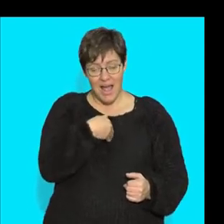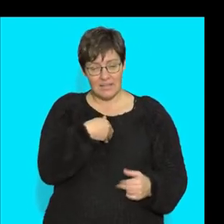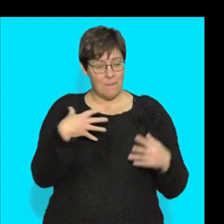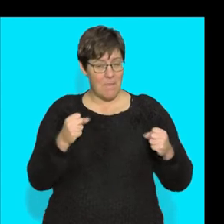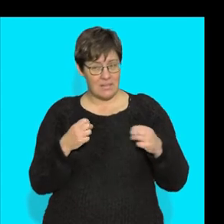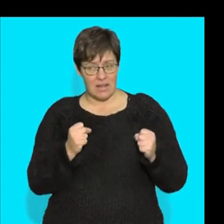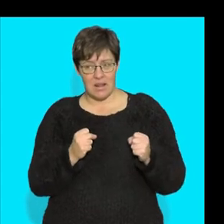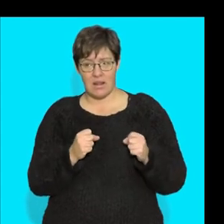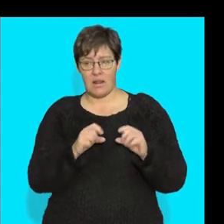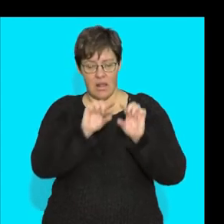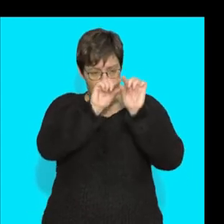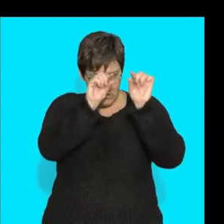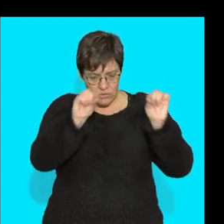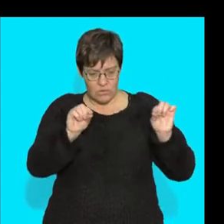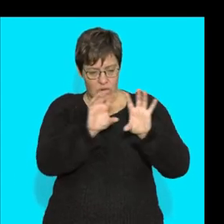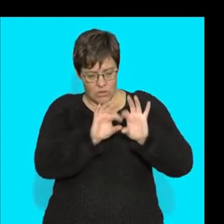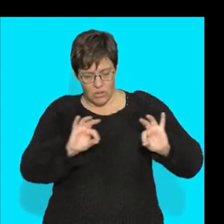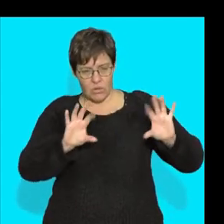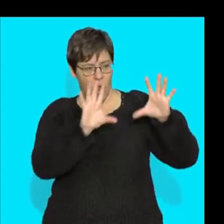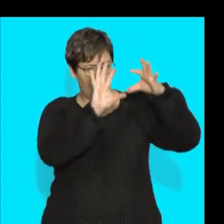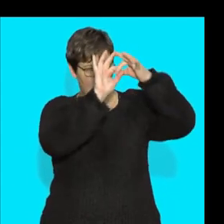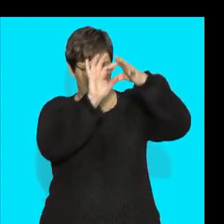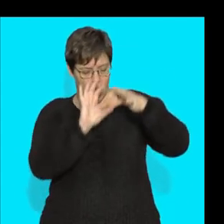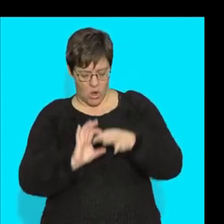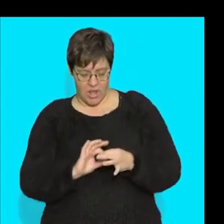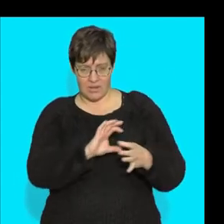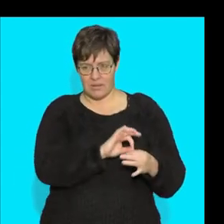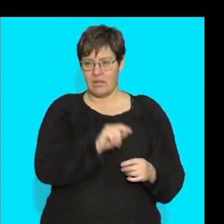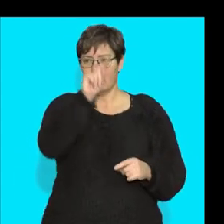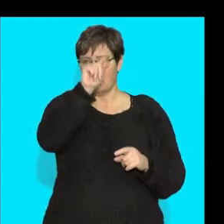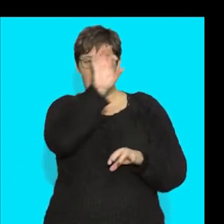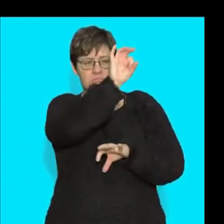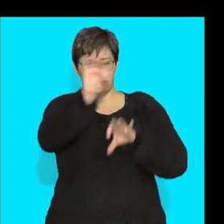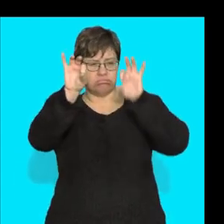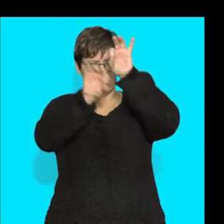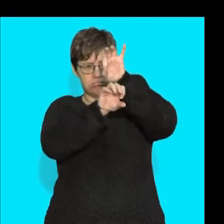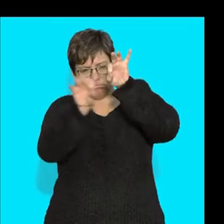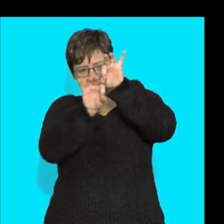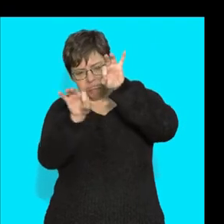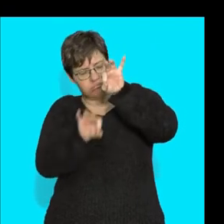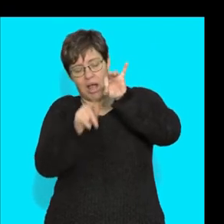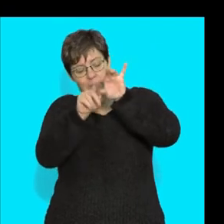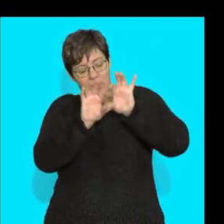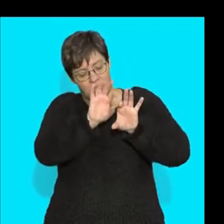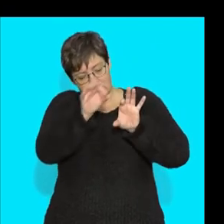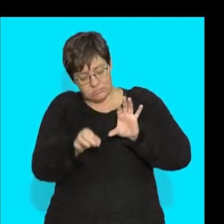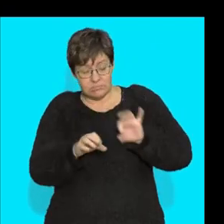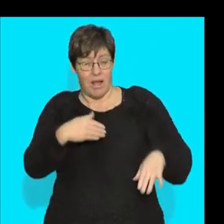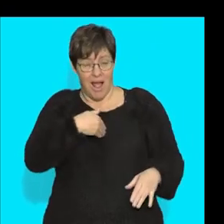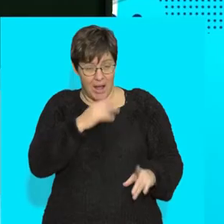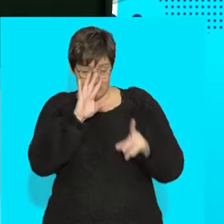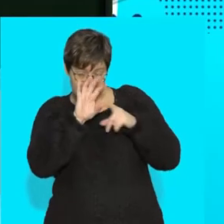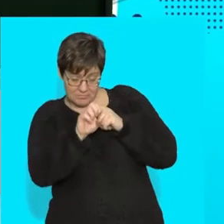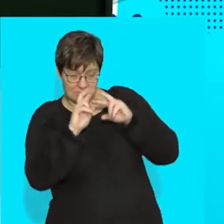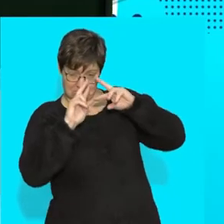muscles join each other. Unlike the ones over here. And that you're obviously going to look at when you do the heart.